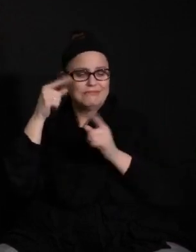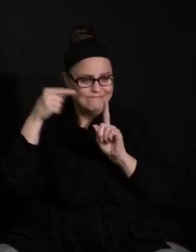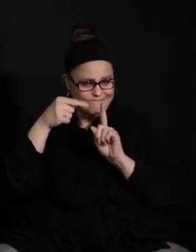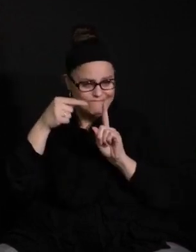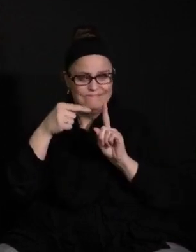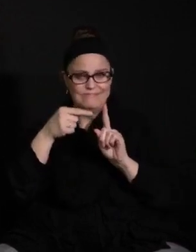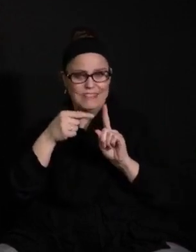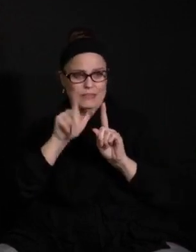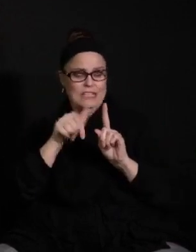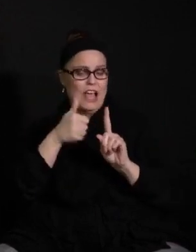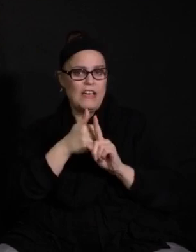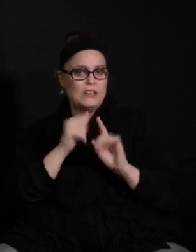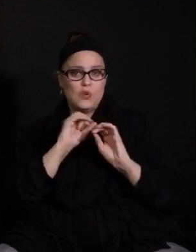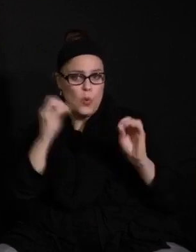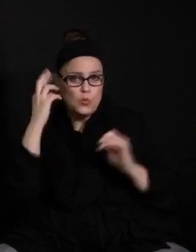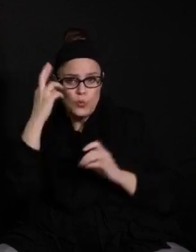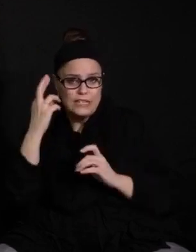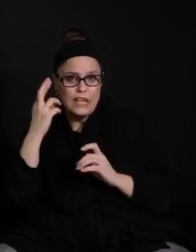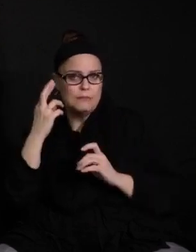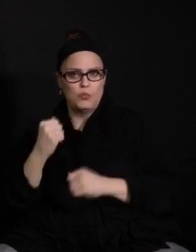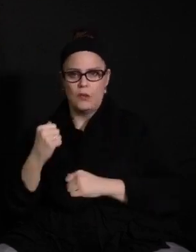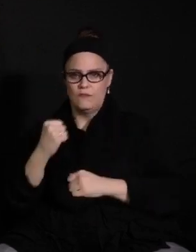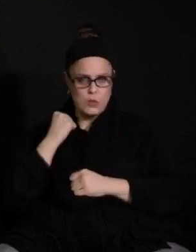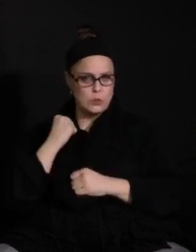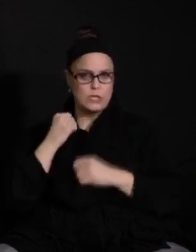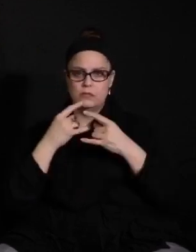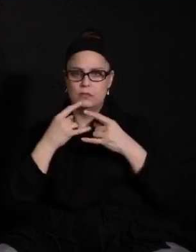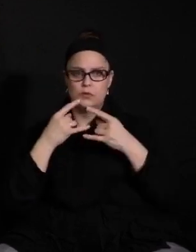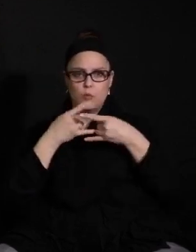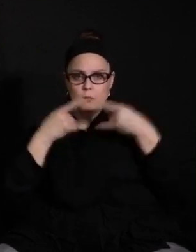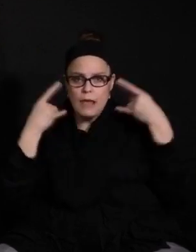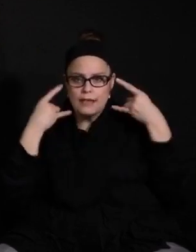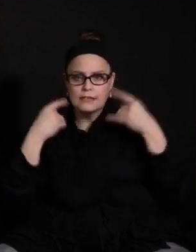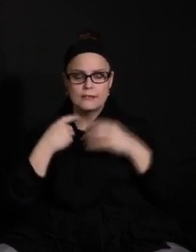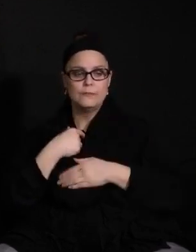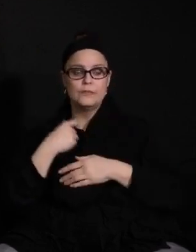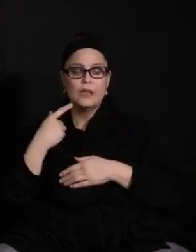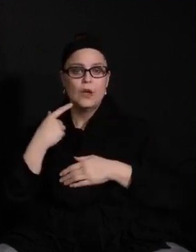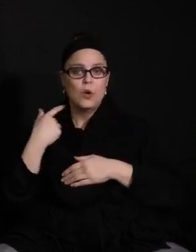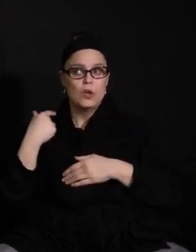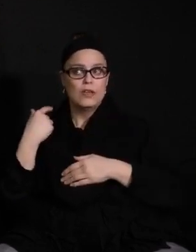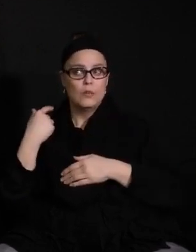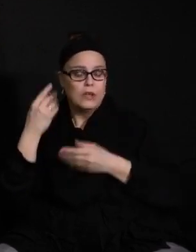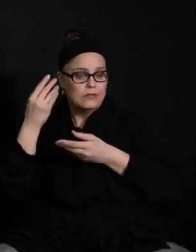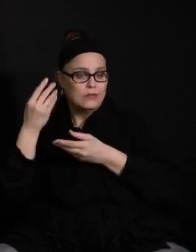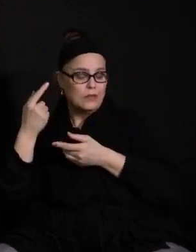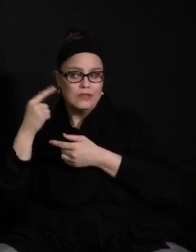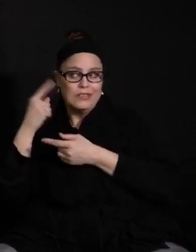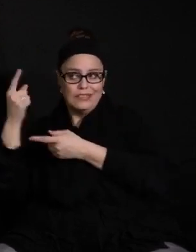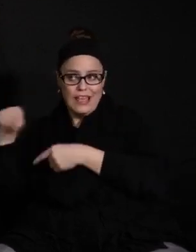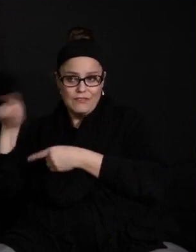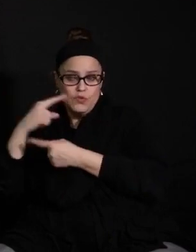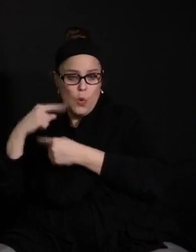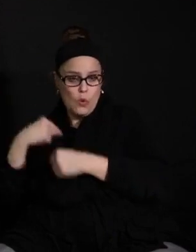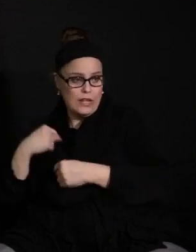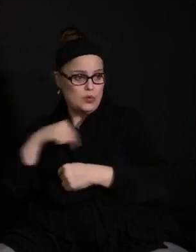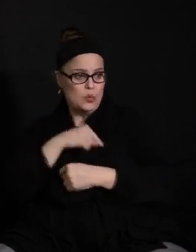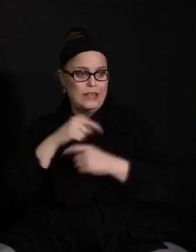Has doesn't have a reason for not wearing one. We've been told that all we can do is encourage him. There has to be more that we can do.